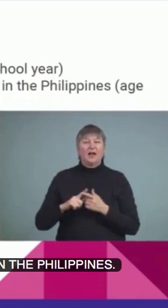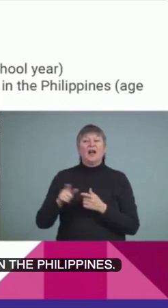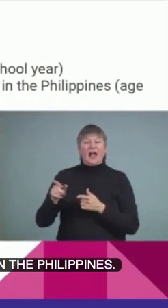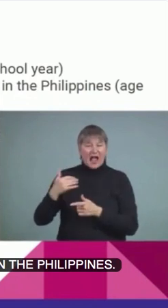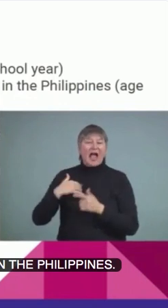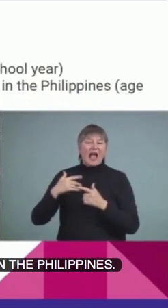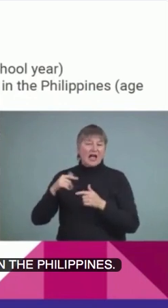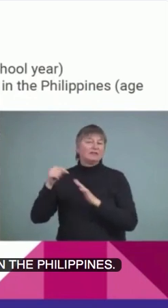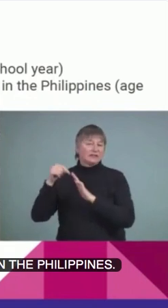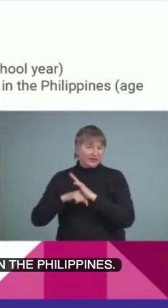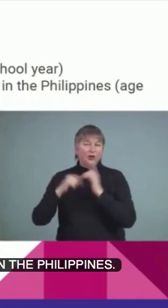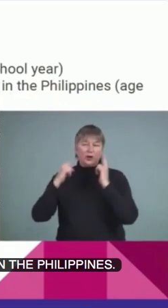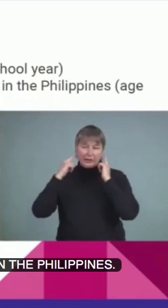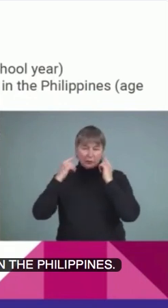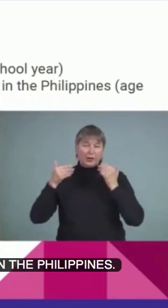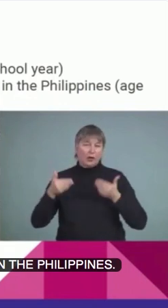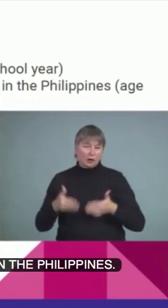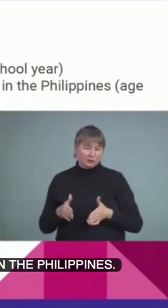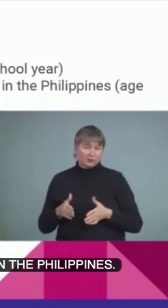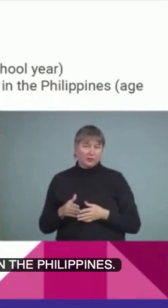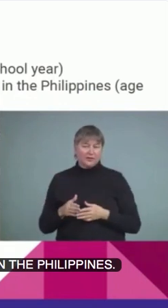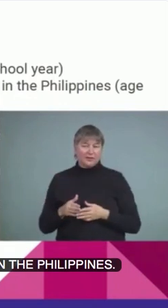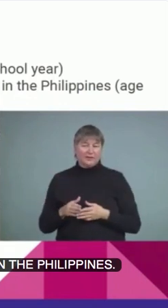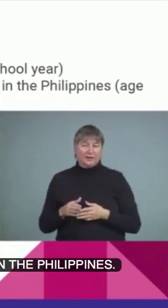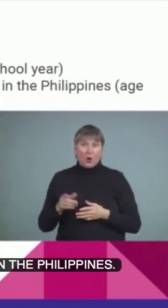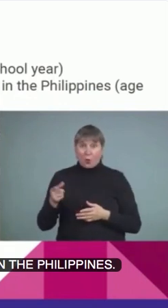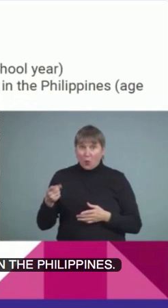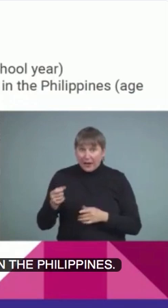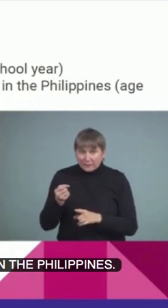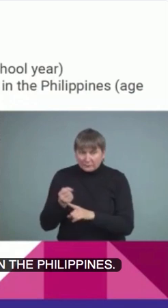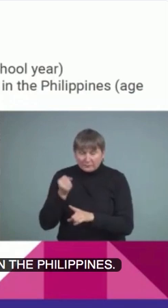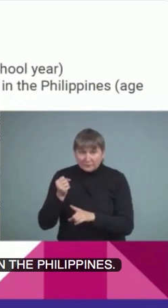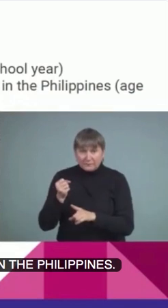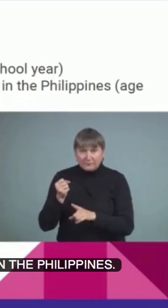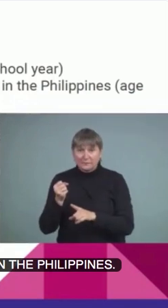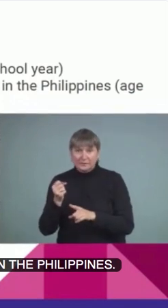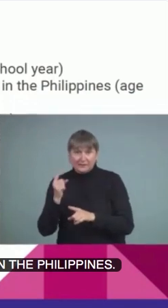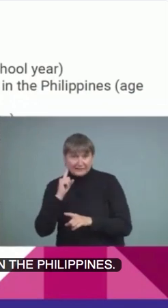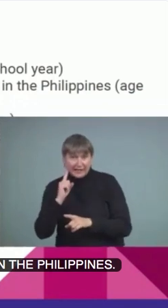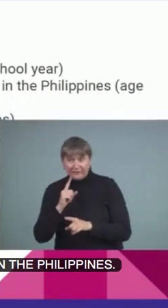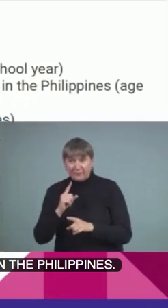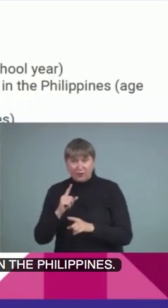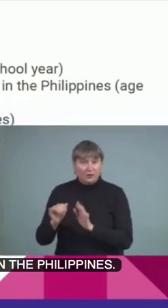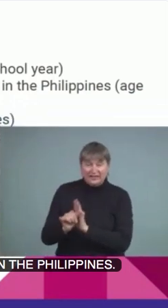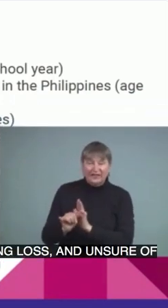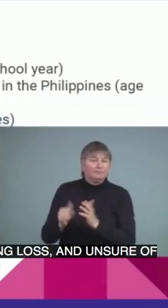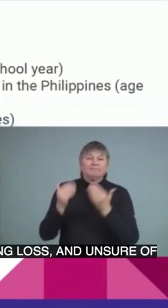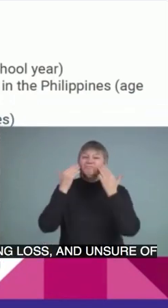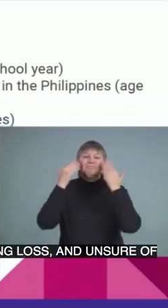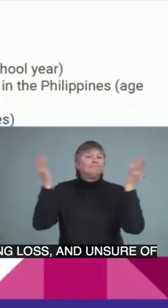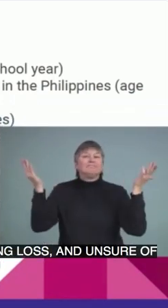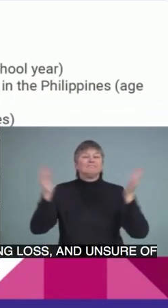loss and unsure of when she was initially diagnosed. She has been an